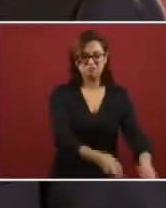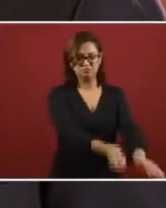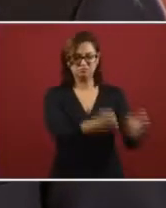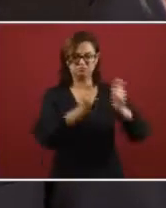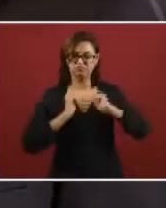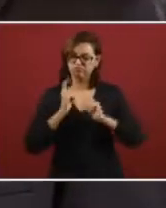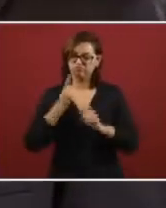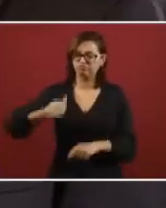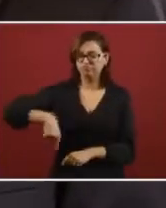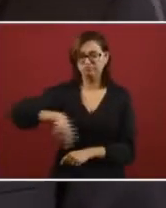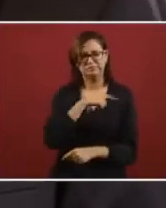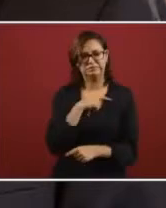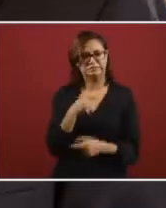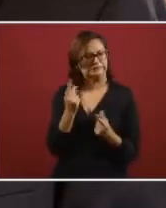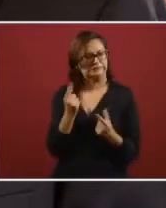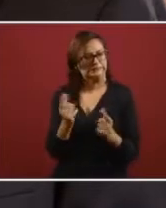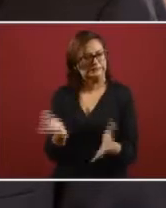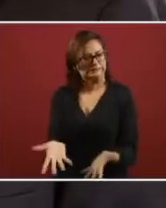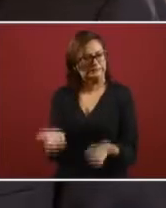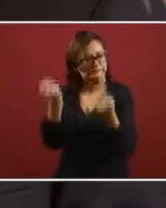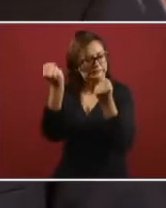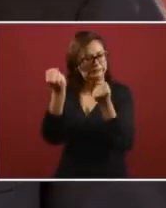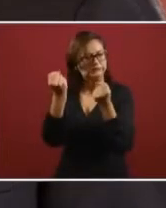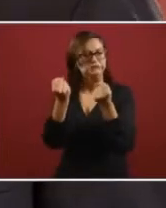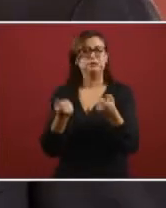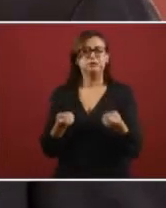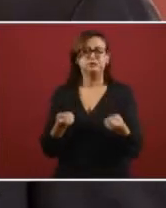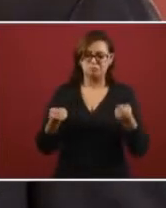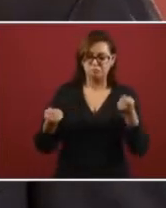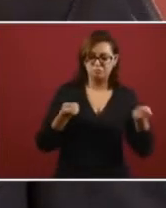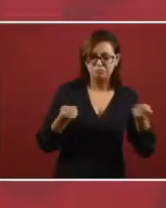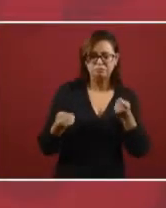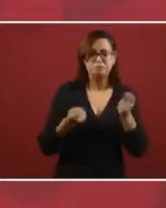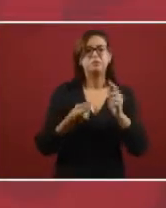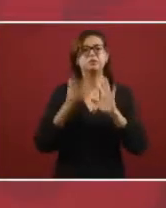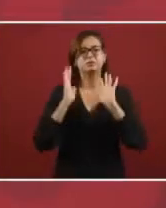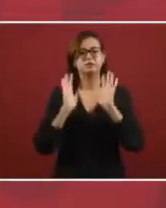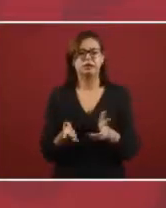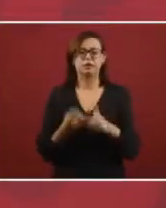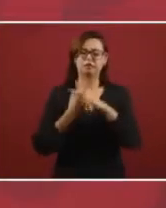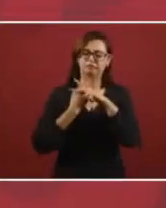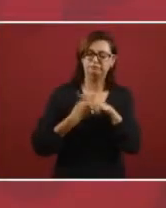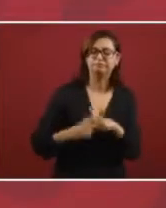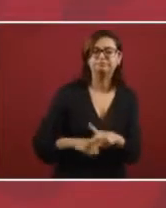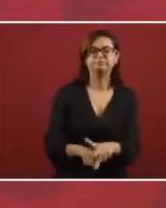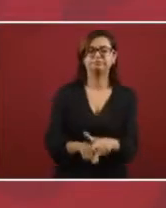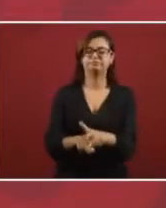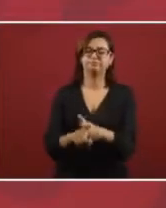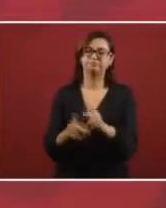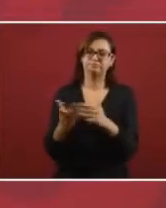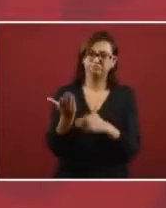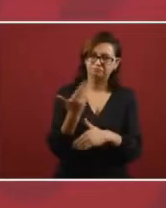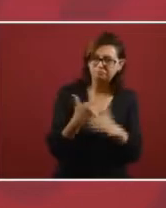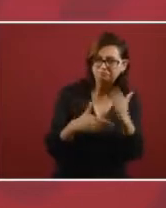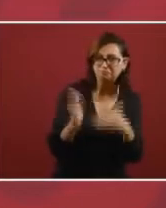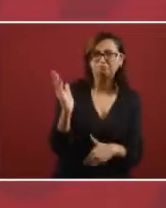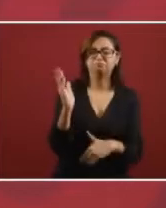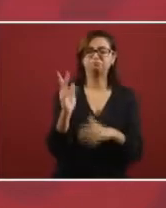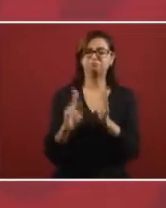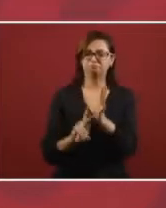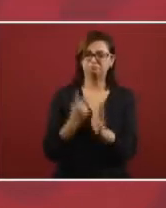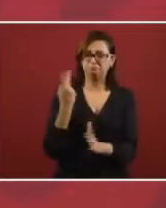the decline and now we're going to increase the production and increase investment